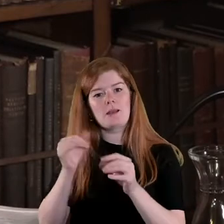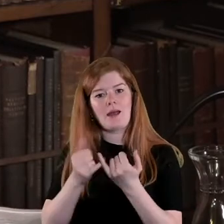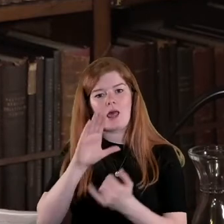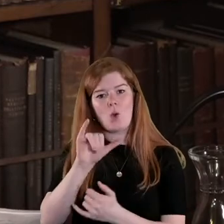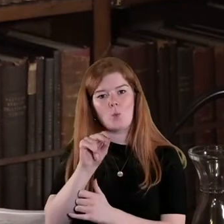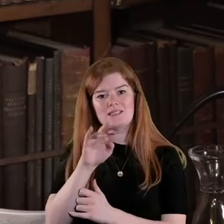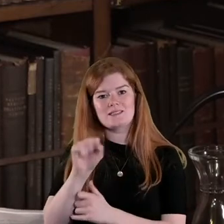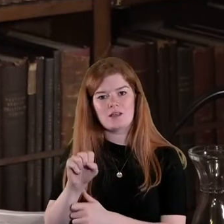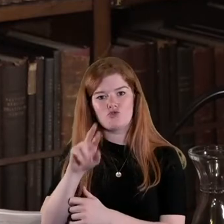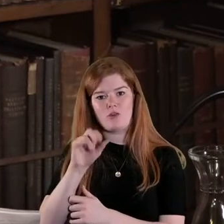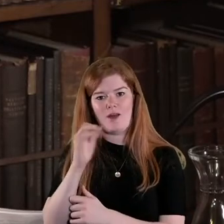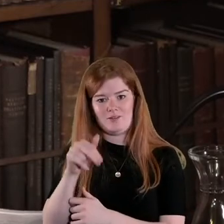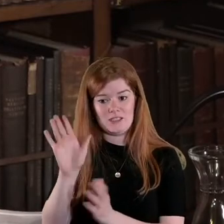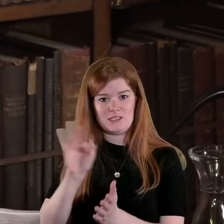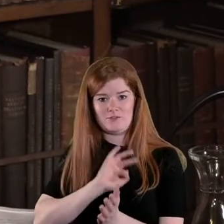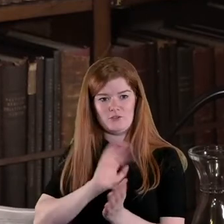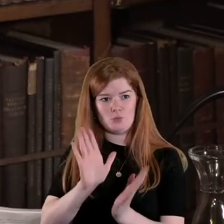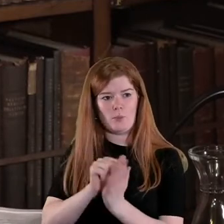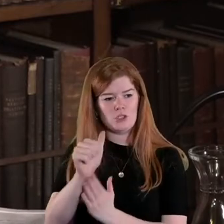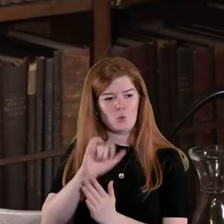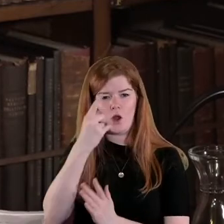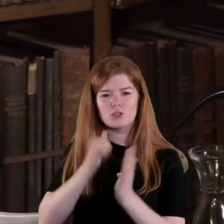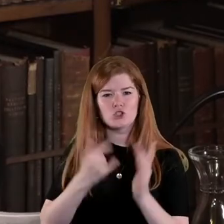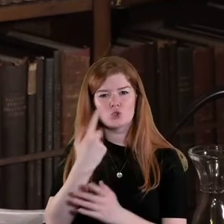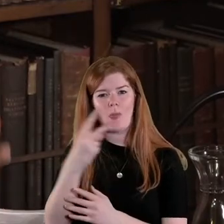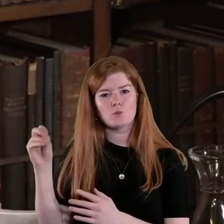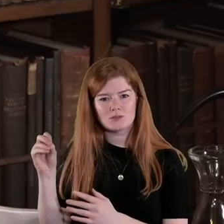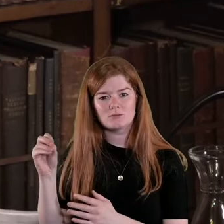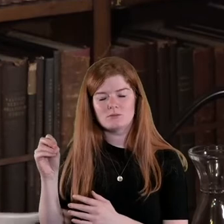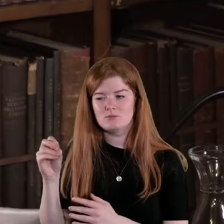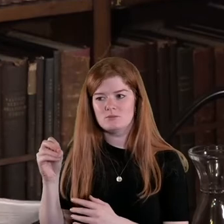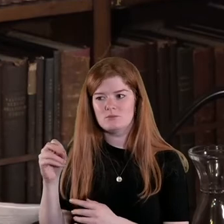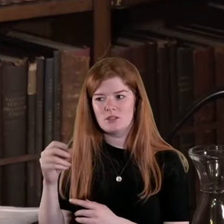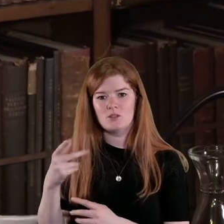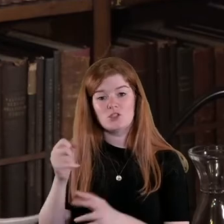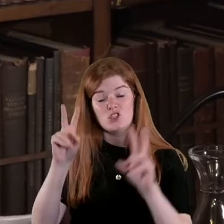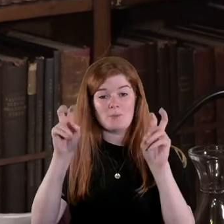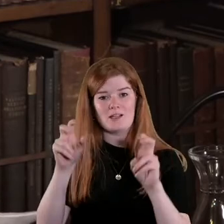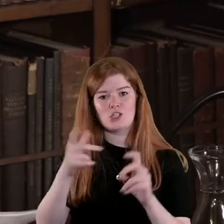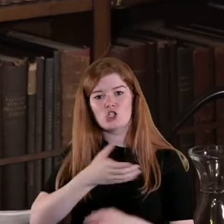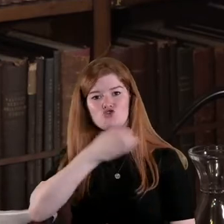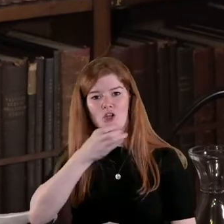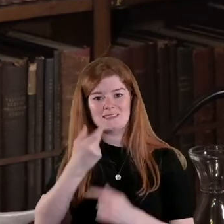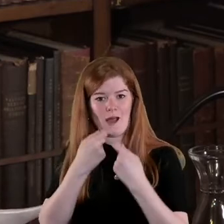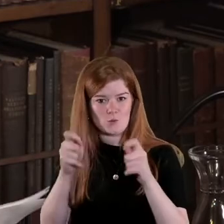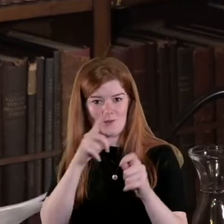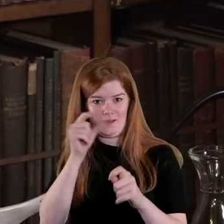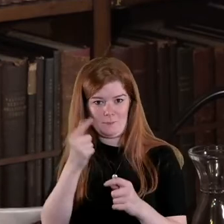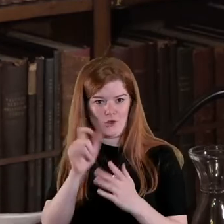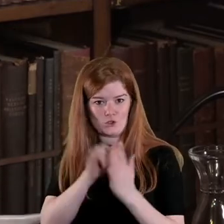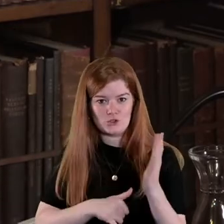who published an article in 2000 with the subtitle Drunken Tans and